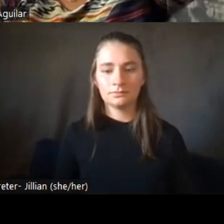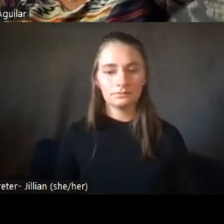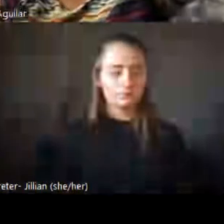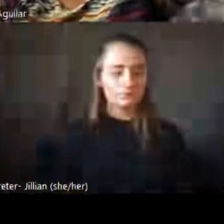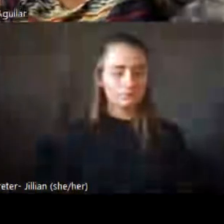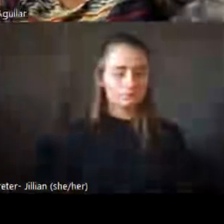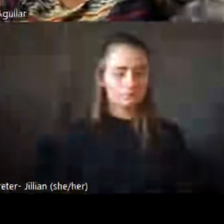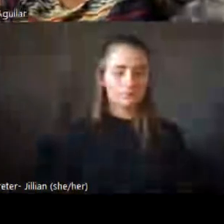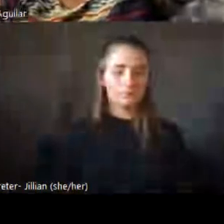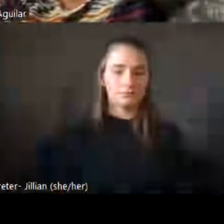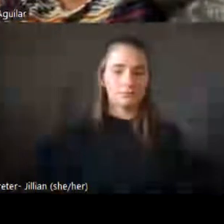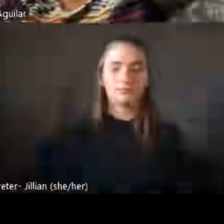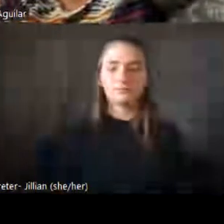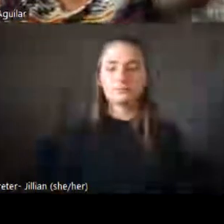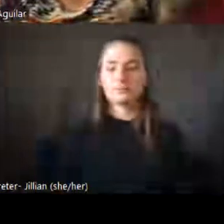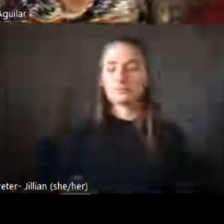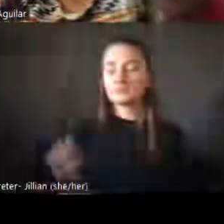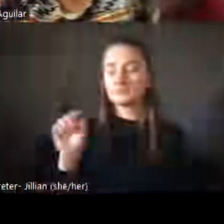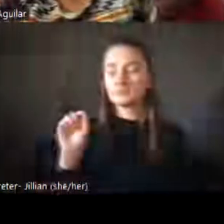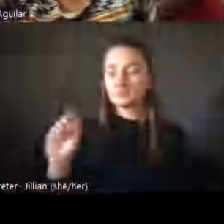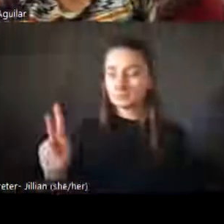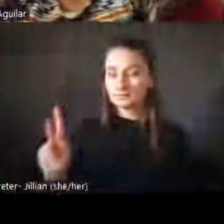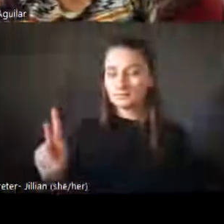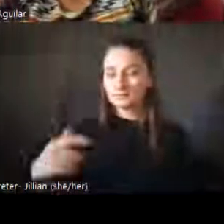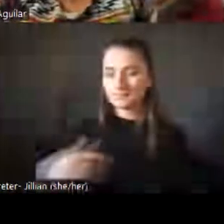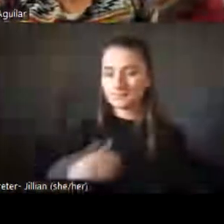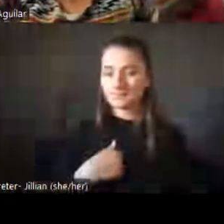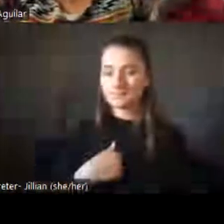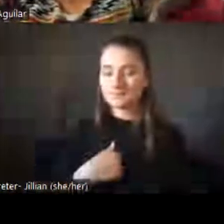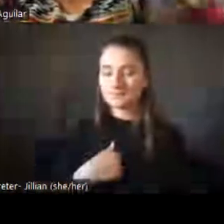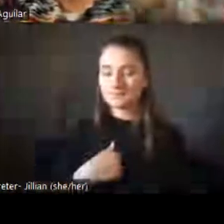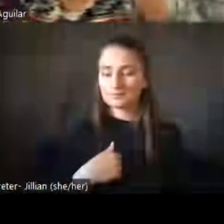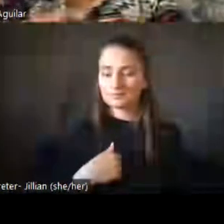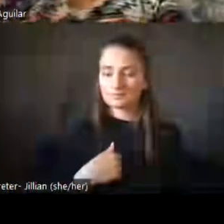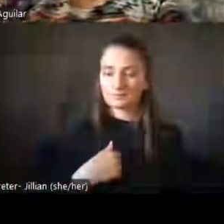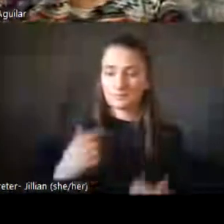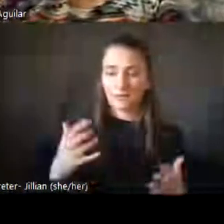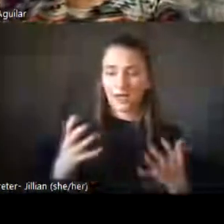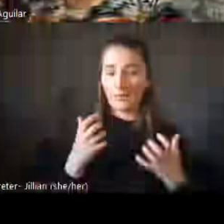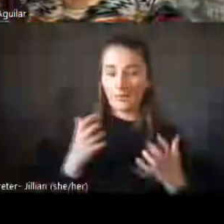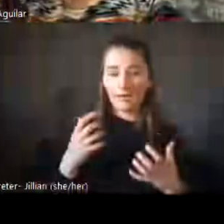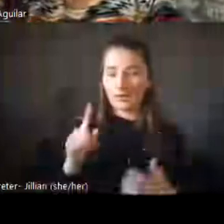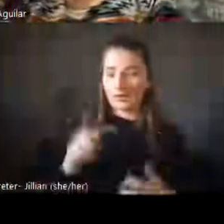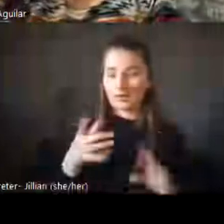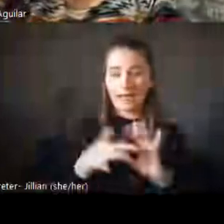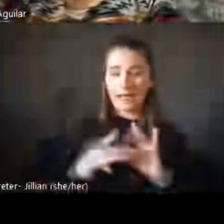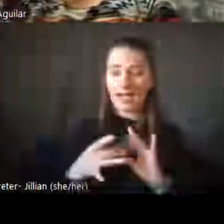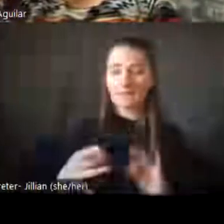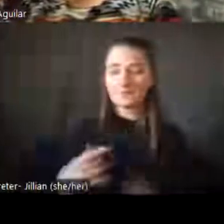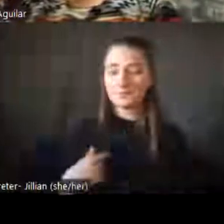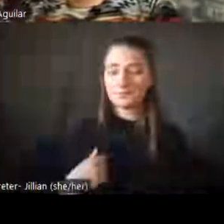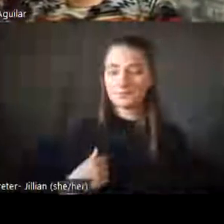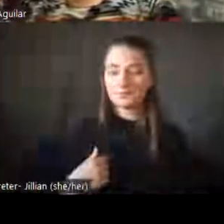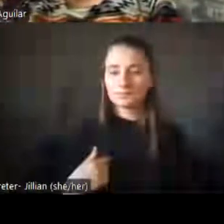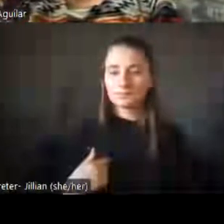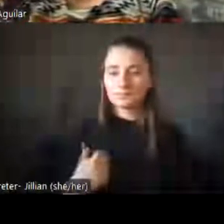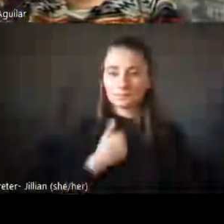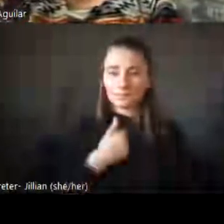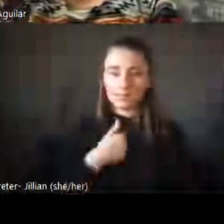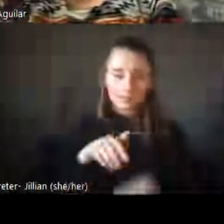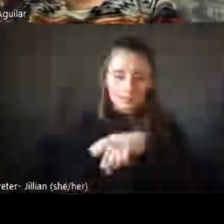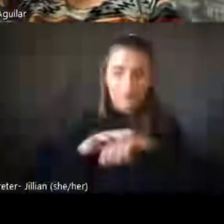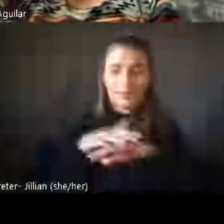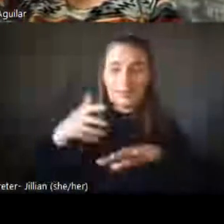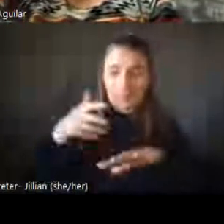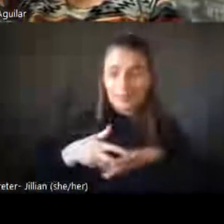Okay. So I'd like to just add that as for me being a Native American